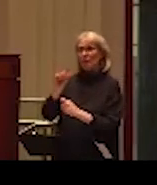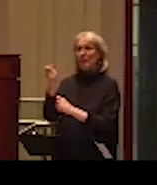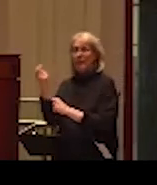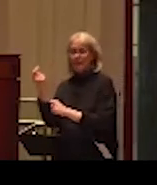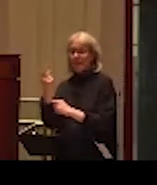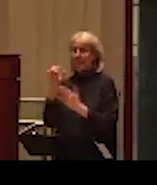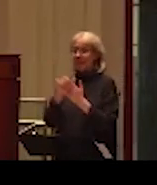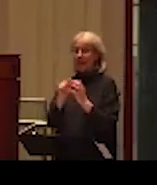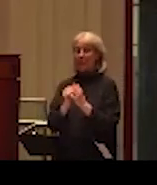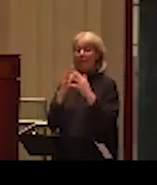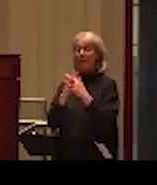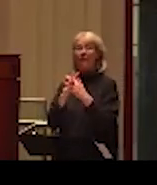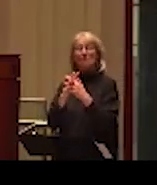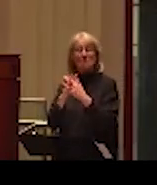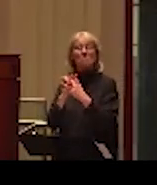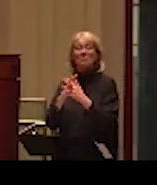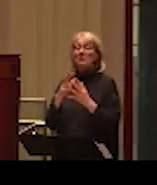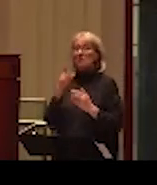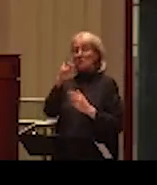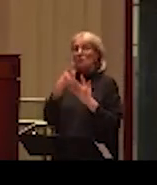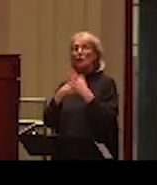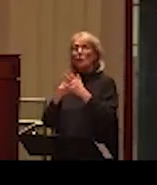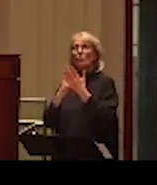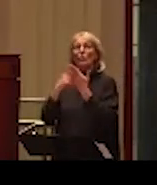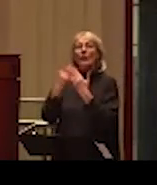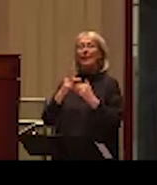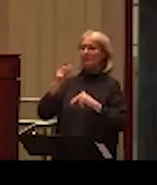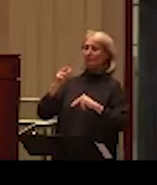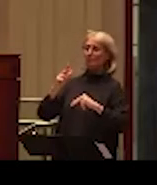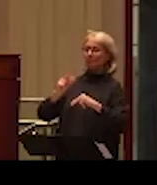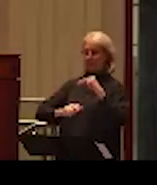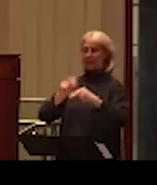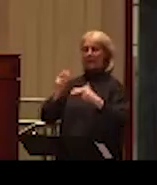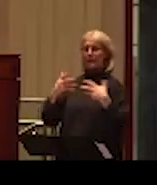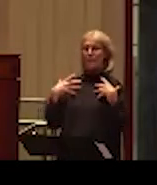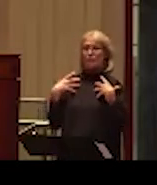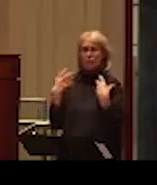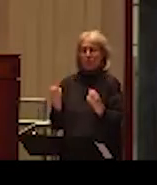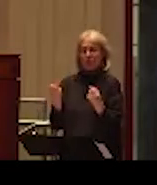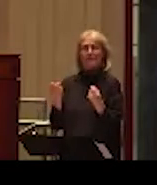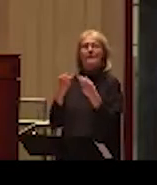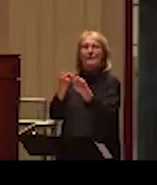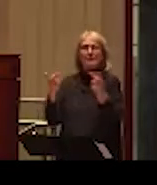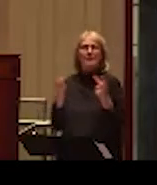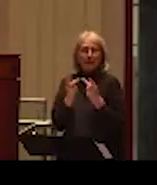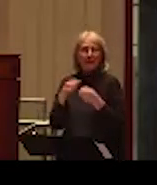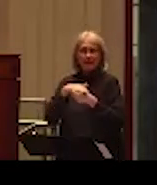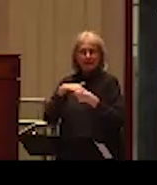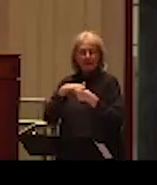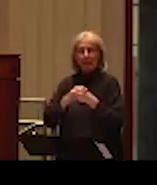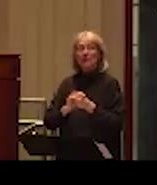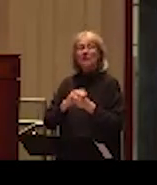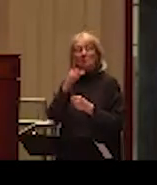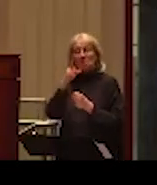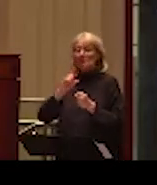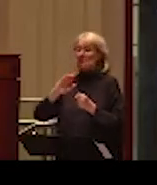that the Trudeau Foundation started this program called Building Brave Spaces. This encourages, that the program encourages a willingness